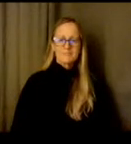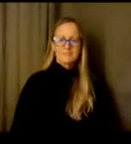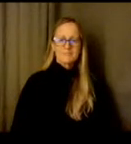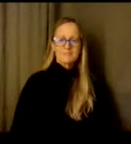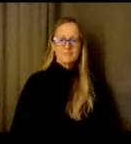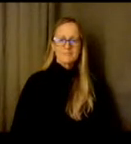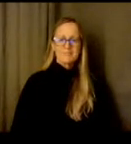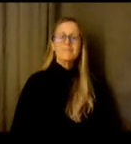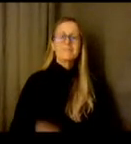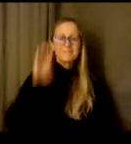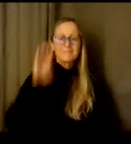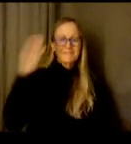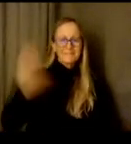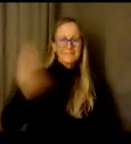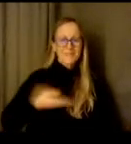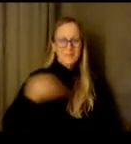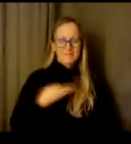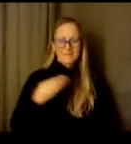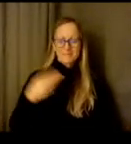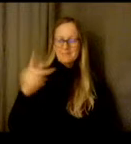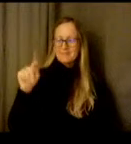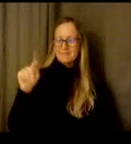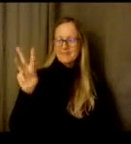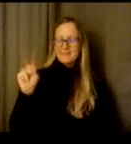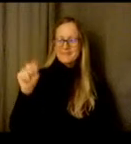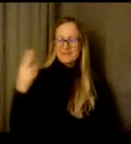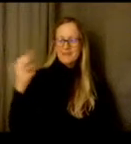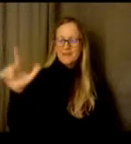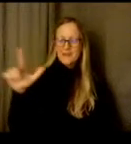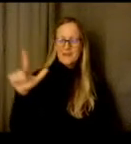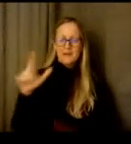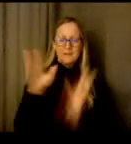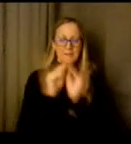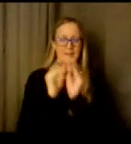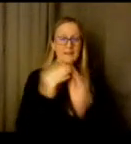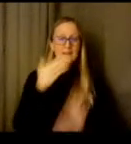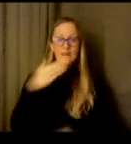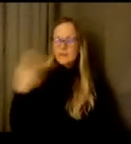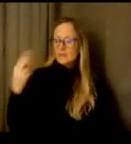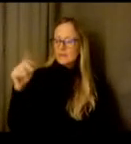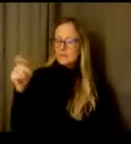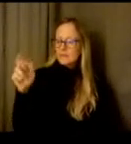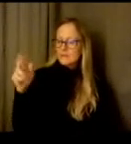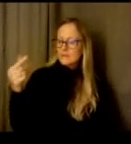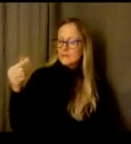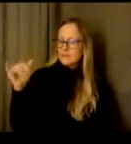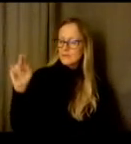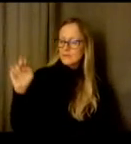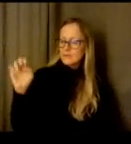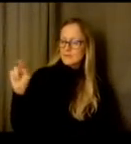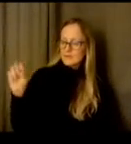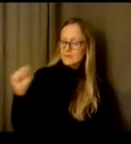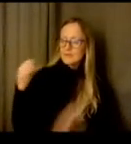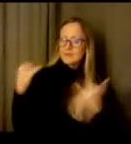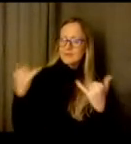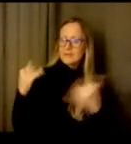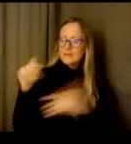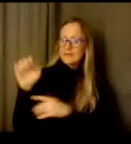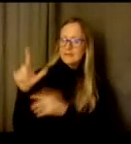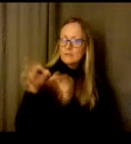Welcome to our Town Hall meeting and thank you to Heather Gibbons, our ASL interpreter, for supporting today's event.